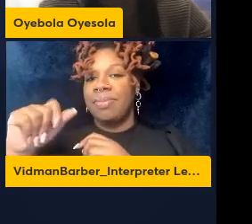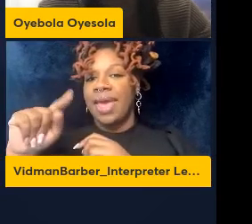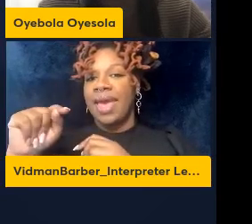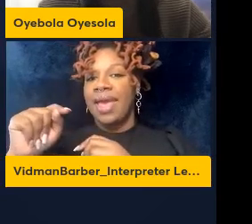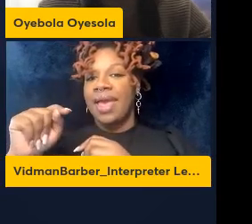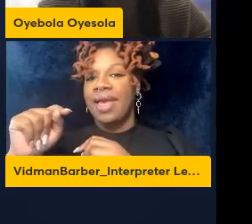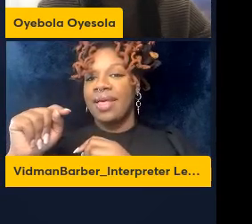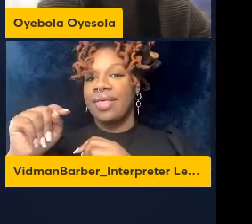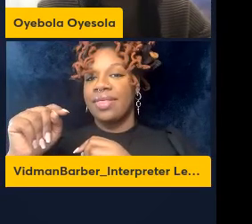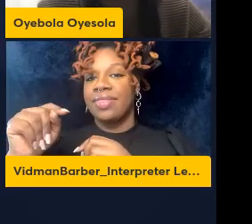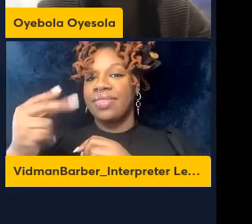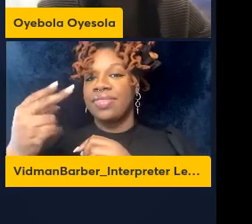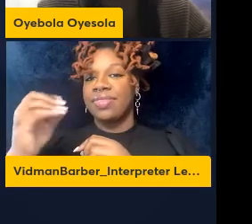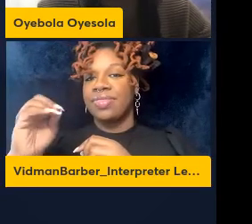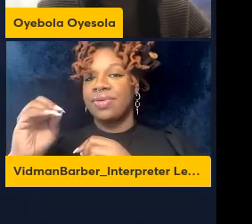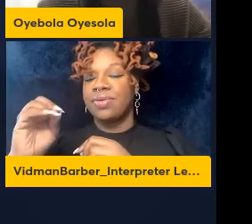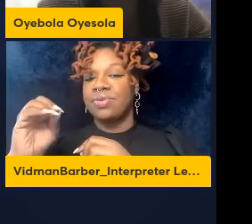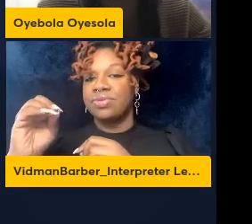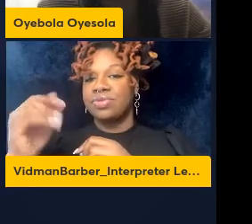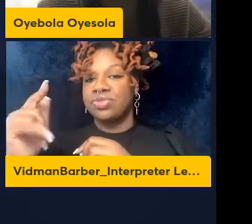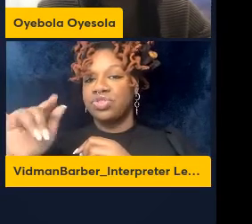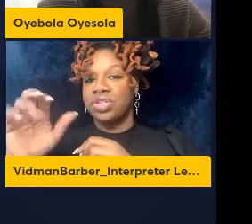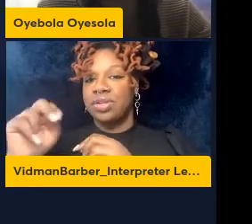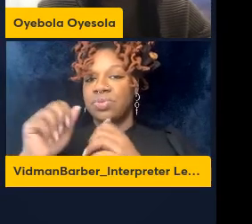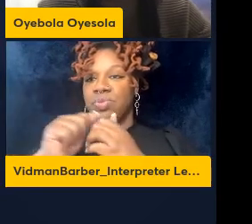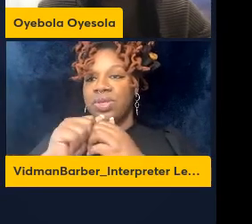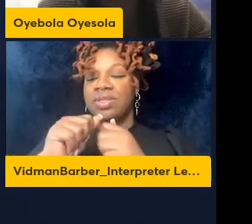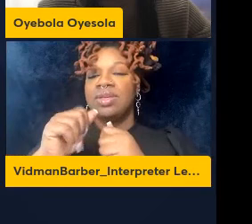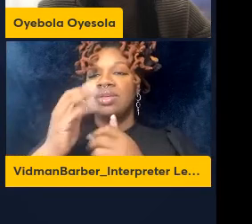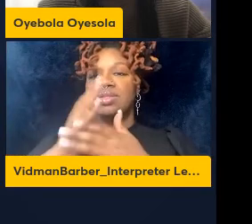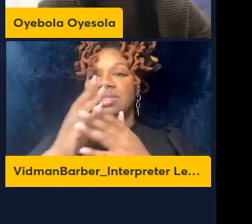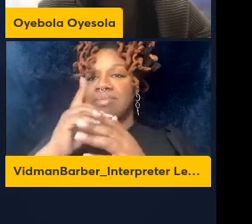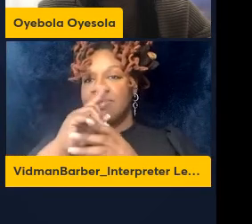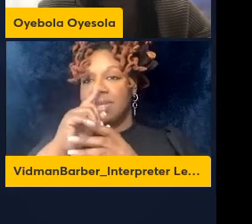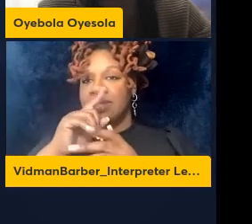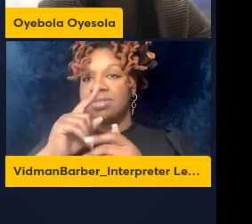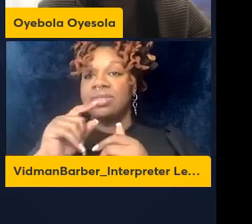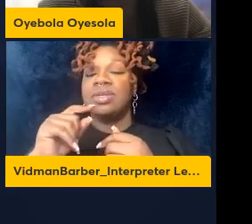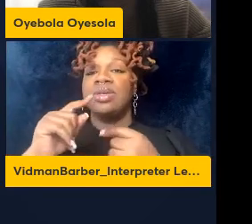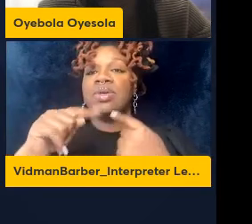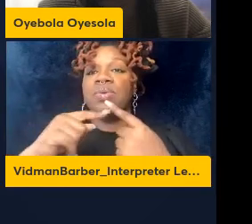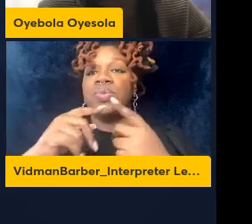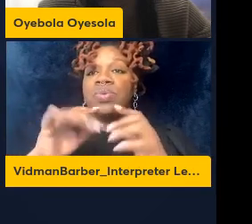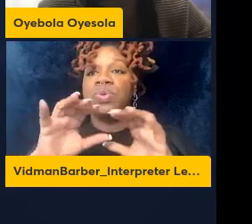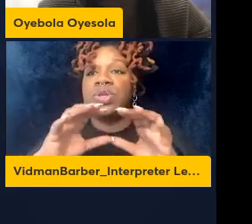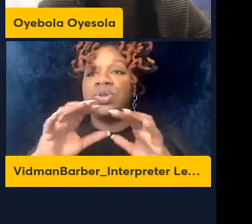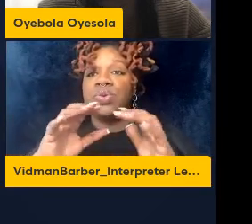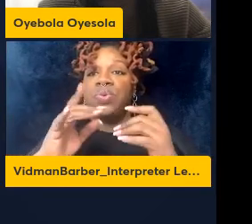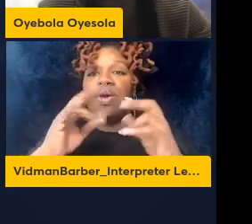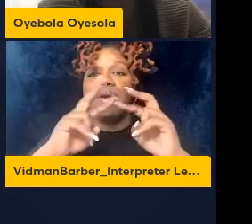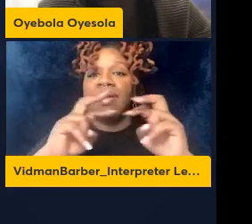and when we do an association or correlation between